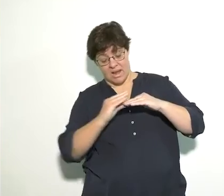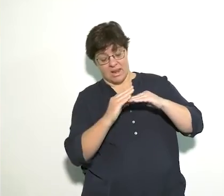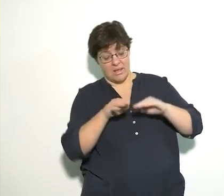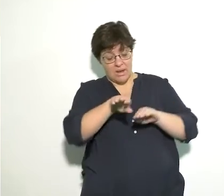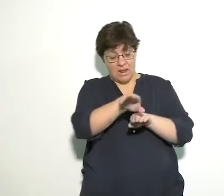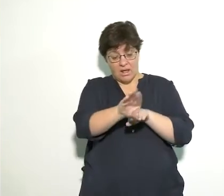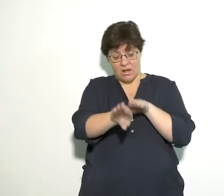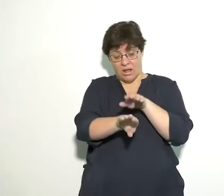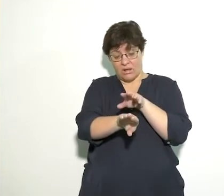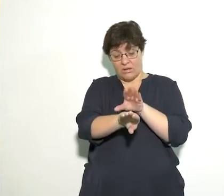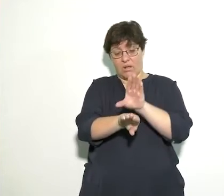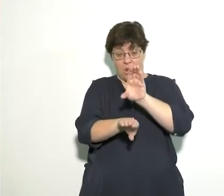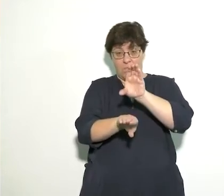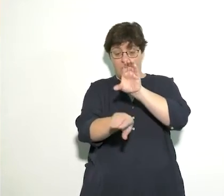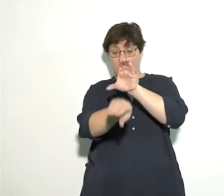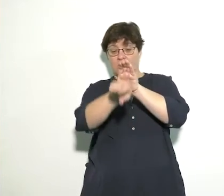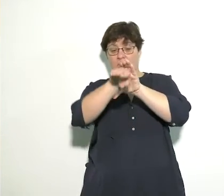out in that opening.